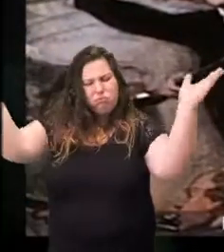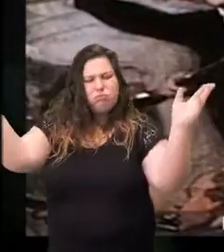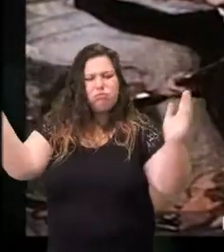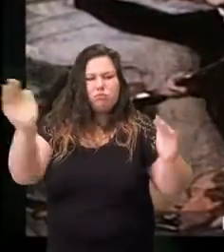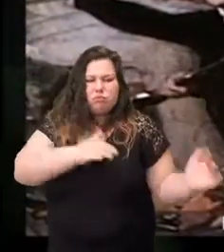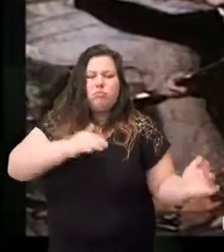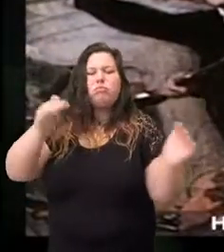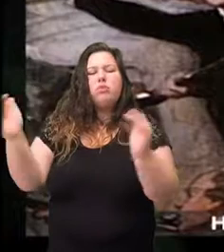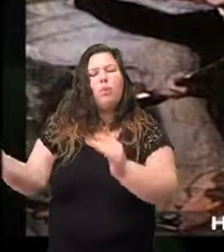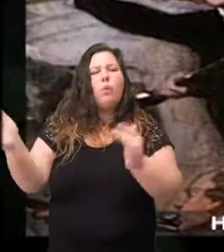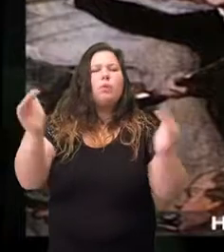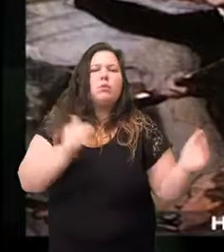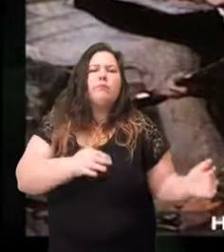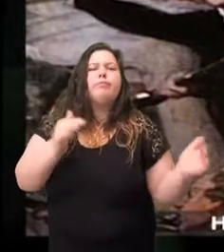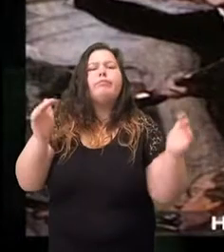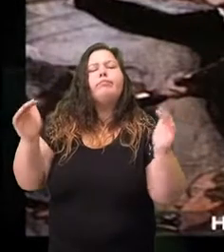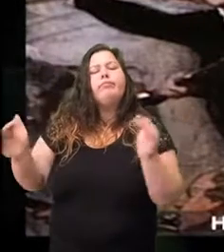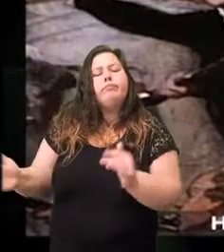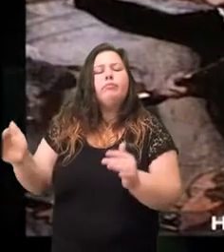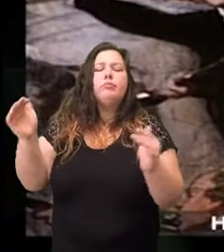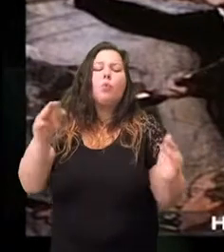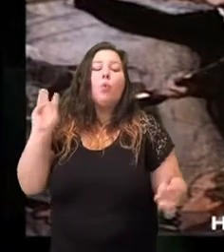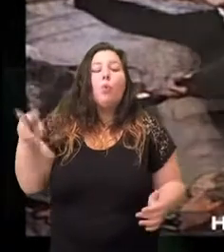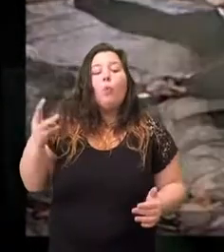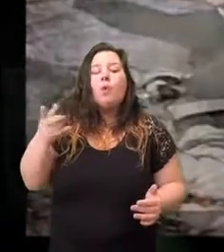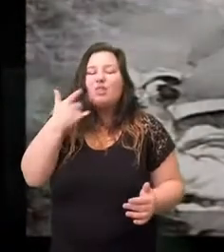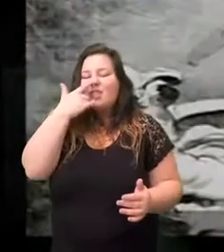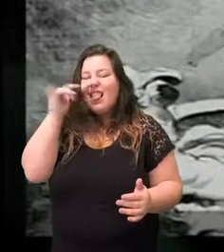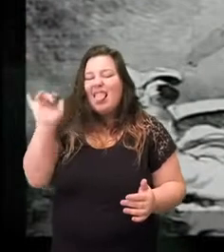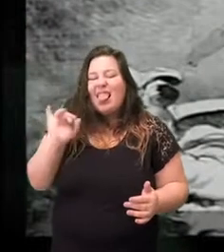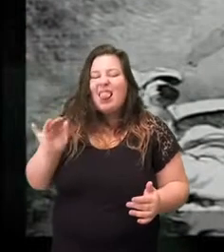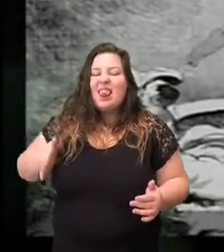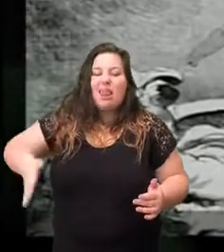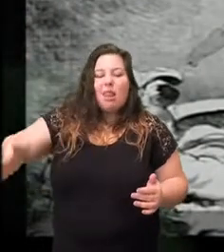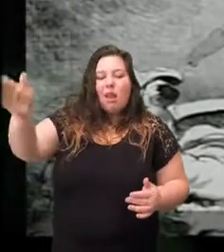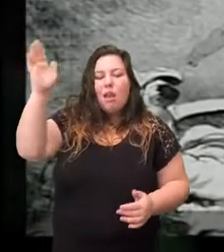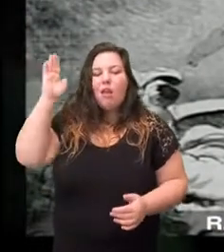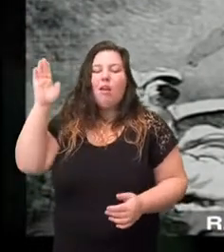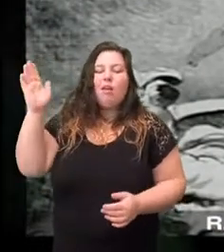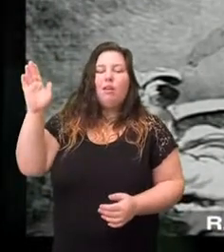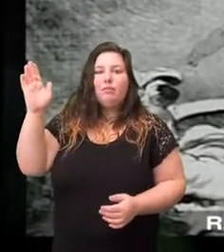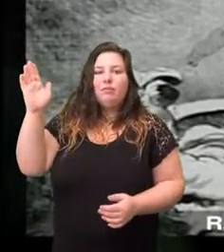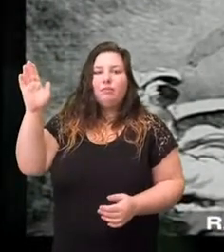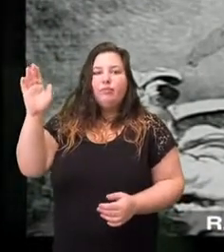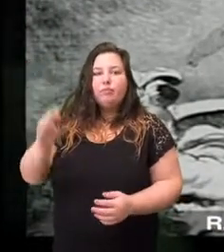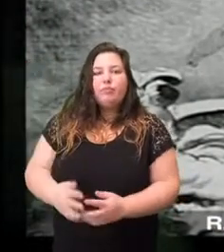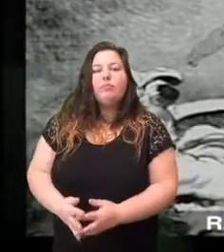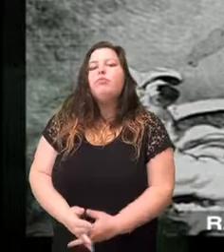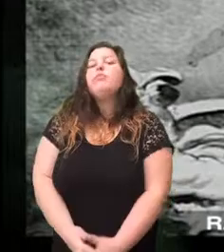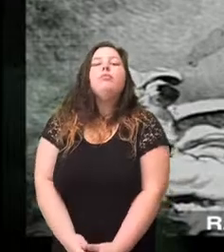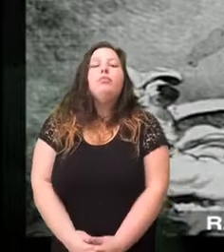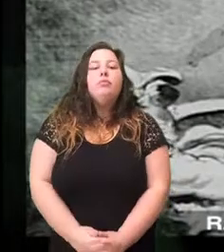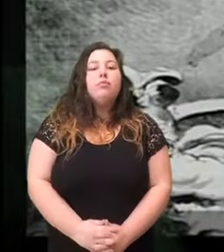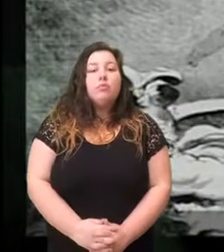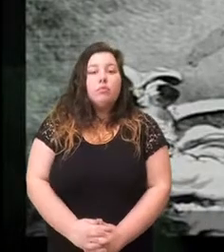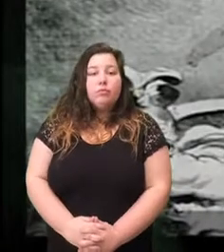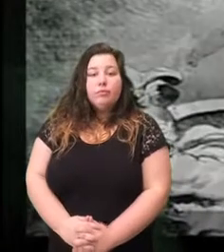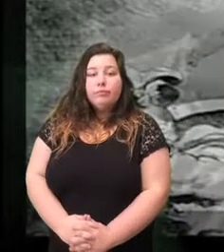epic paintings heroic battles of the war Franklin and Washington raised to the level of gods